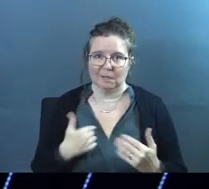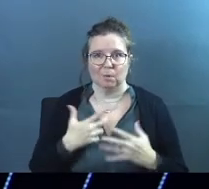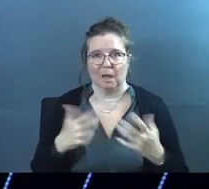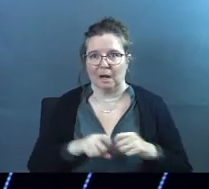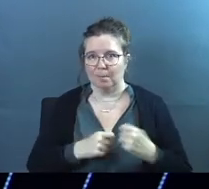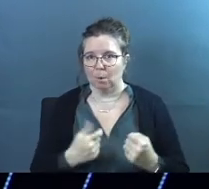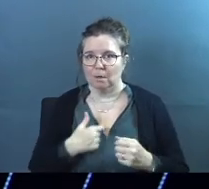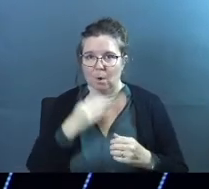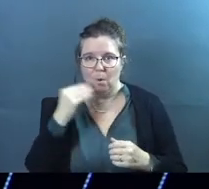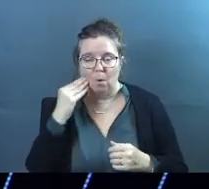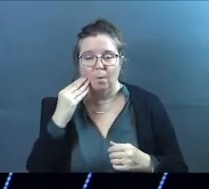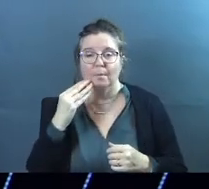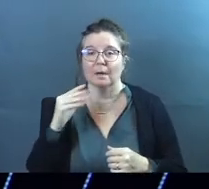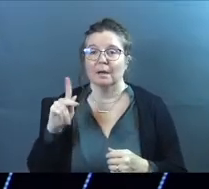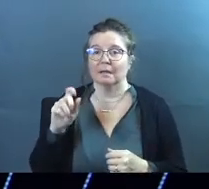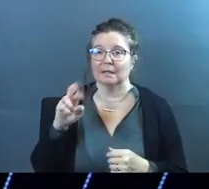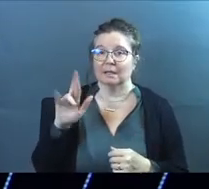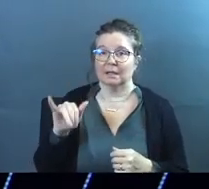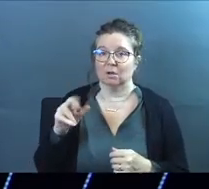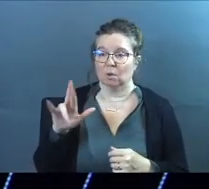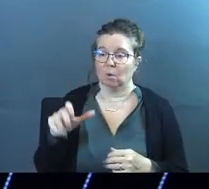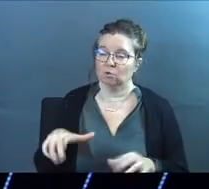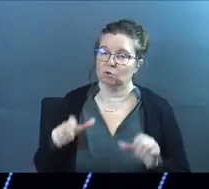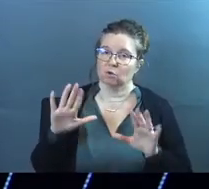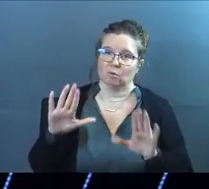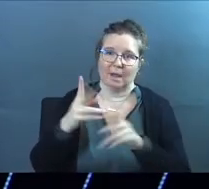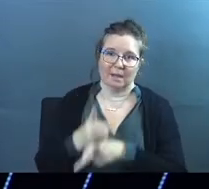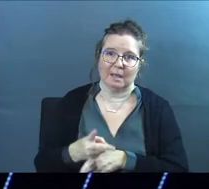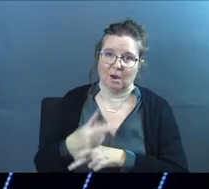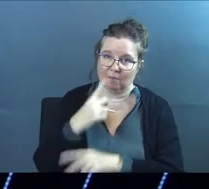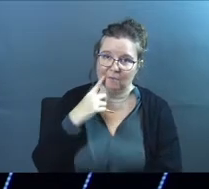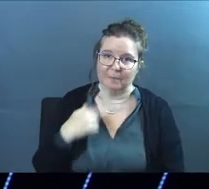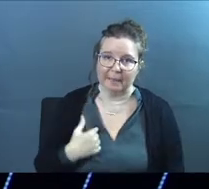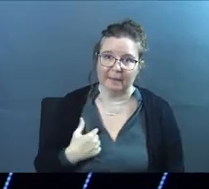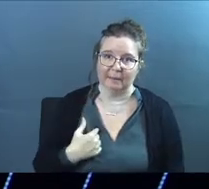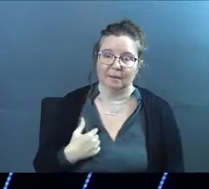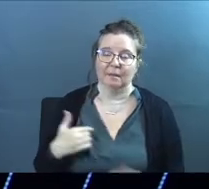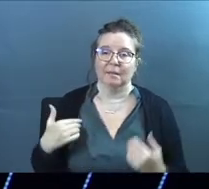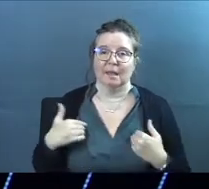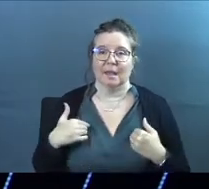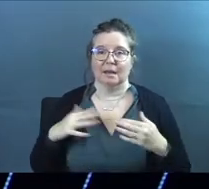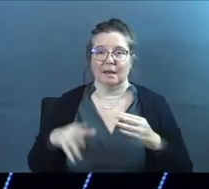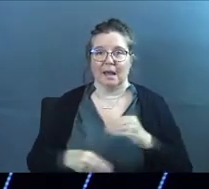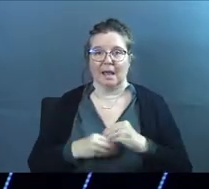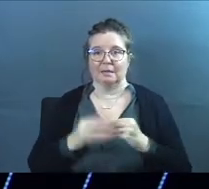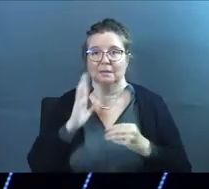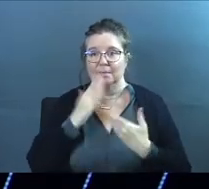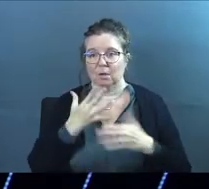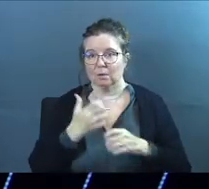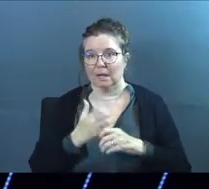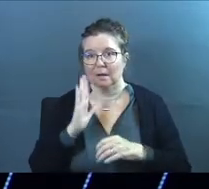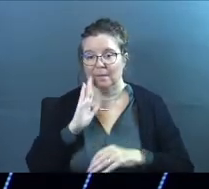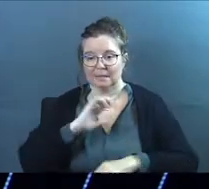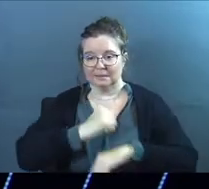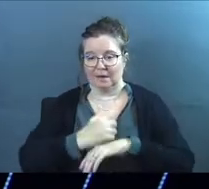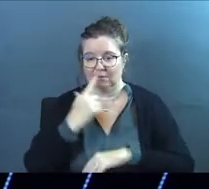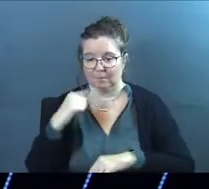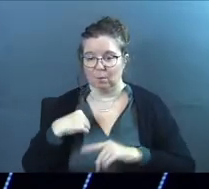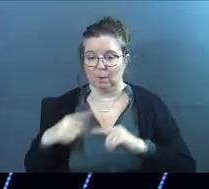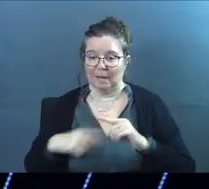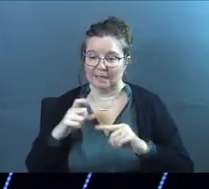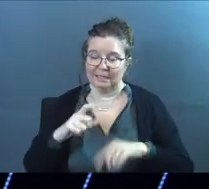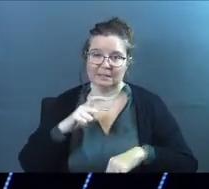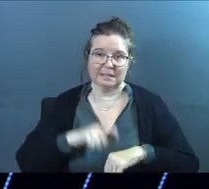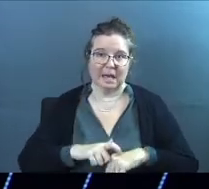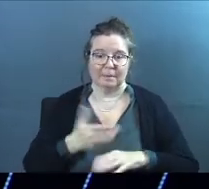a lot of brokenness in our home. And Kerry and Lori took great care of me. They had an extra spare bedroom. They got a bed, set it up for me. So whenever